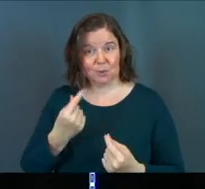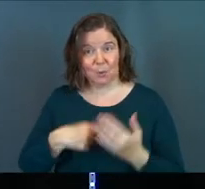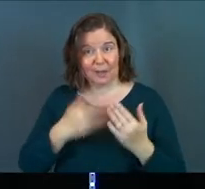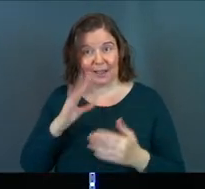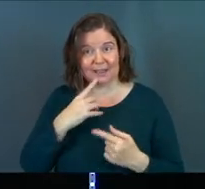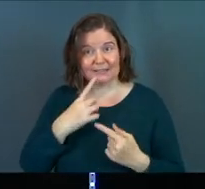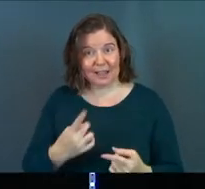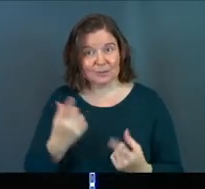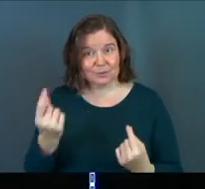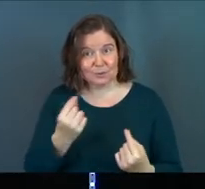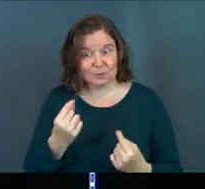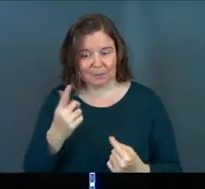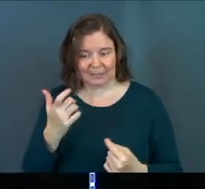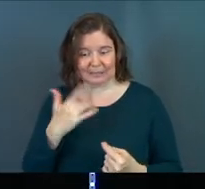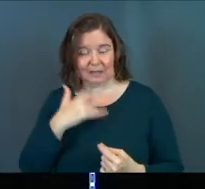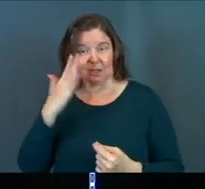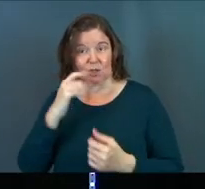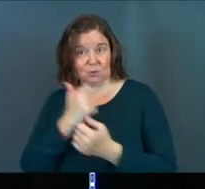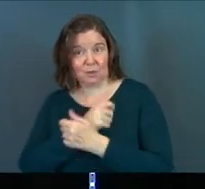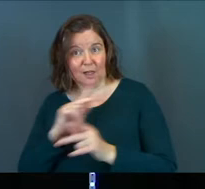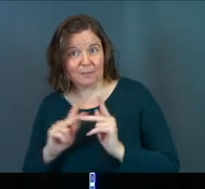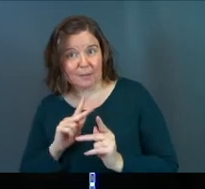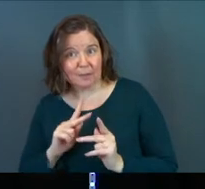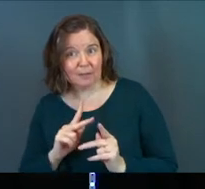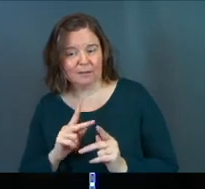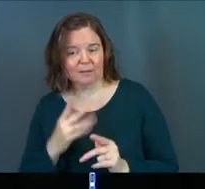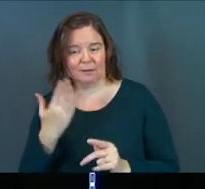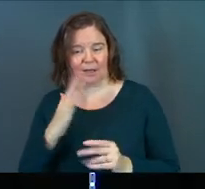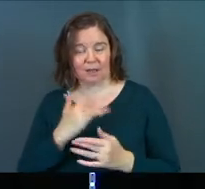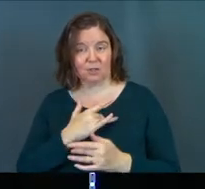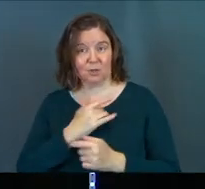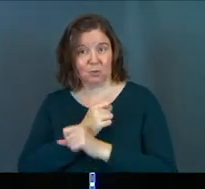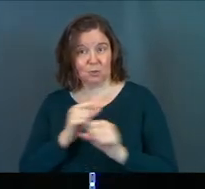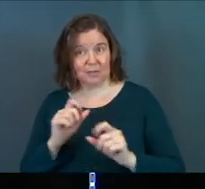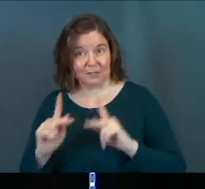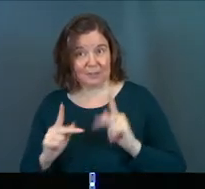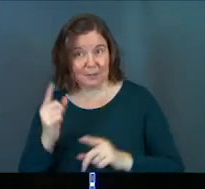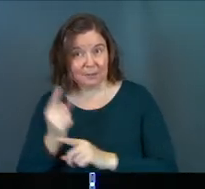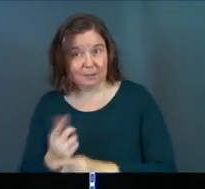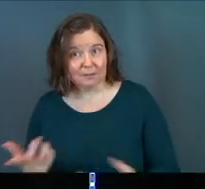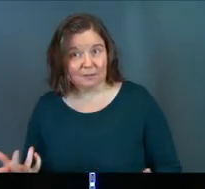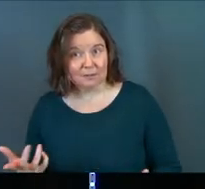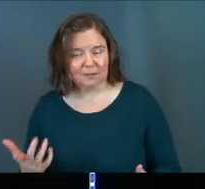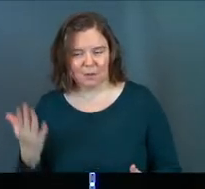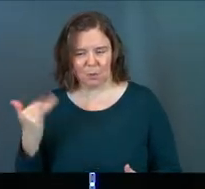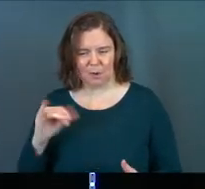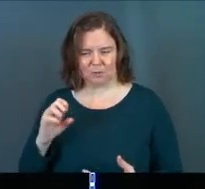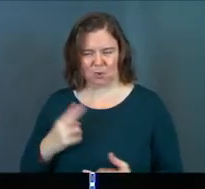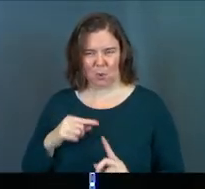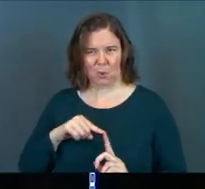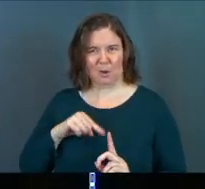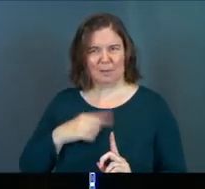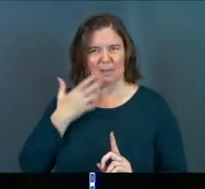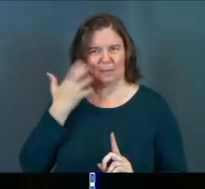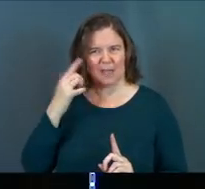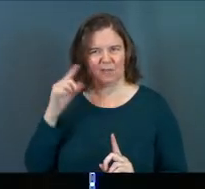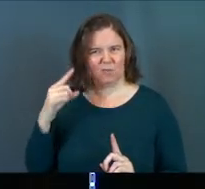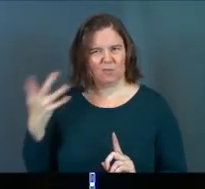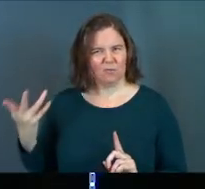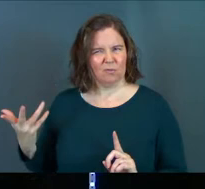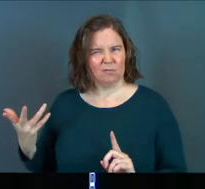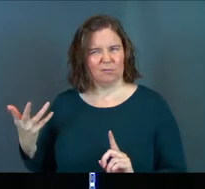to do, to speak? Because isn't God's heart to love people? know what mean? Isn't God's heart to save his people? Why would Jonah be mad about this?